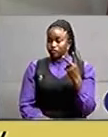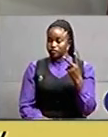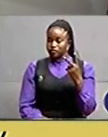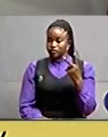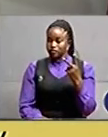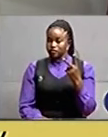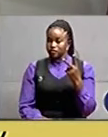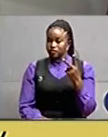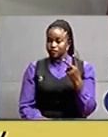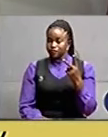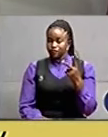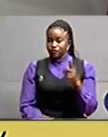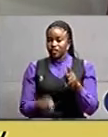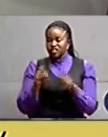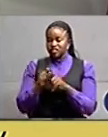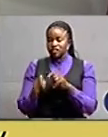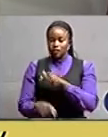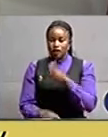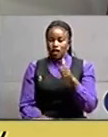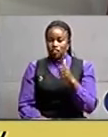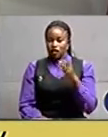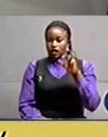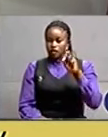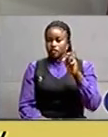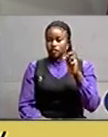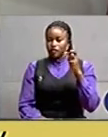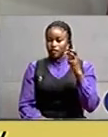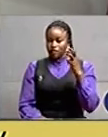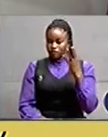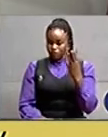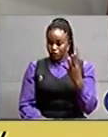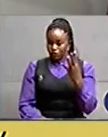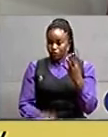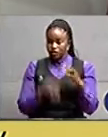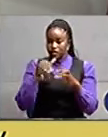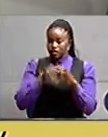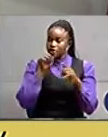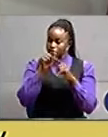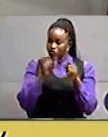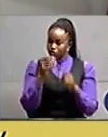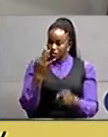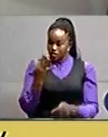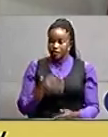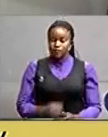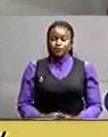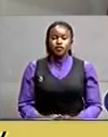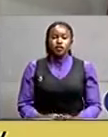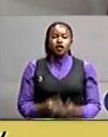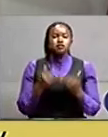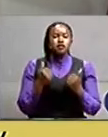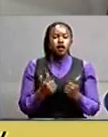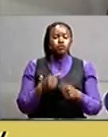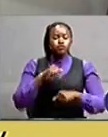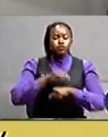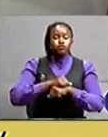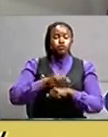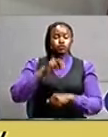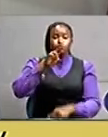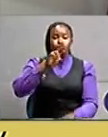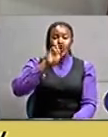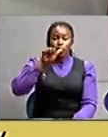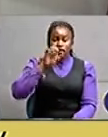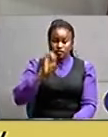84 in Division 3. Being a U.S. school, we